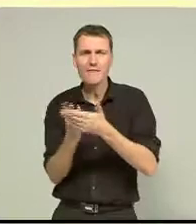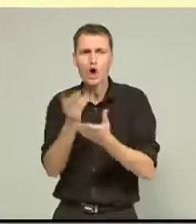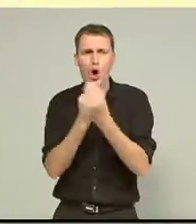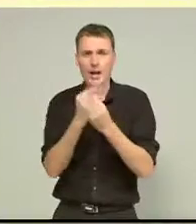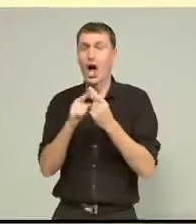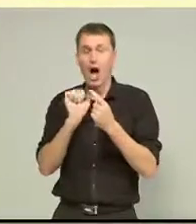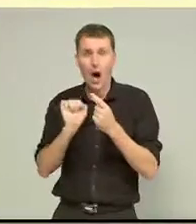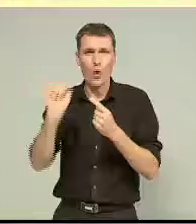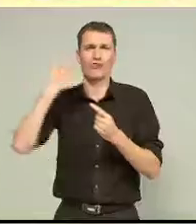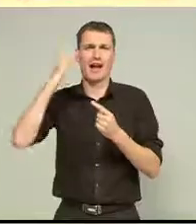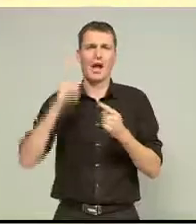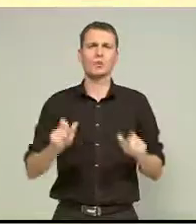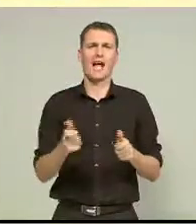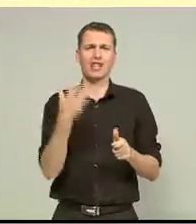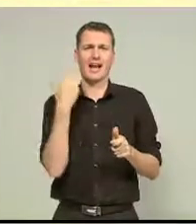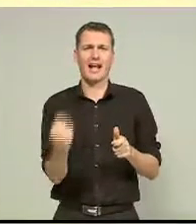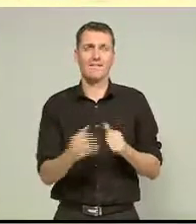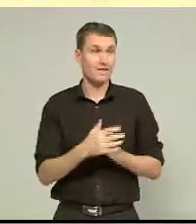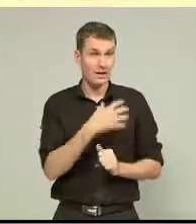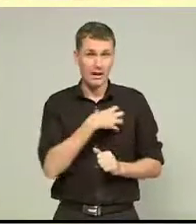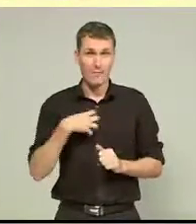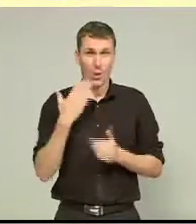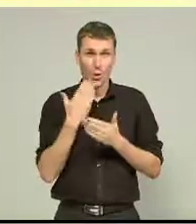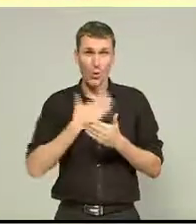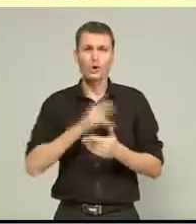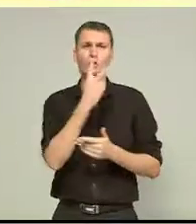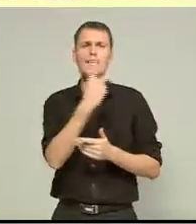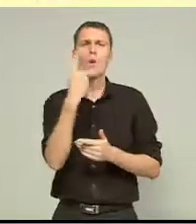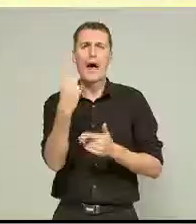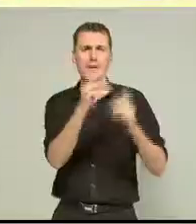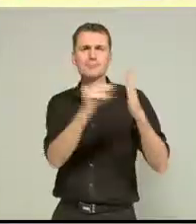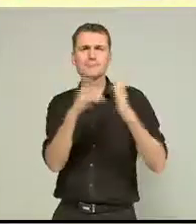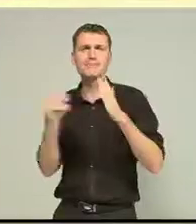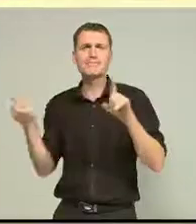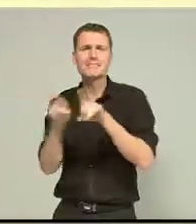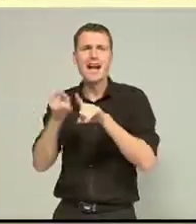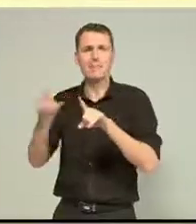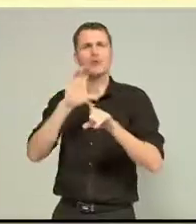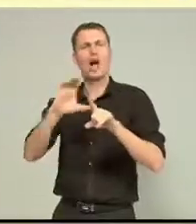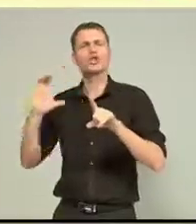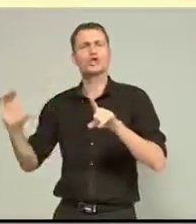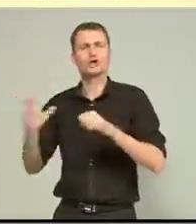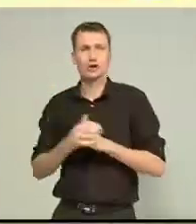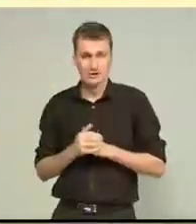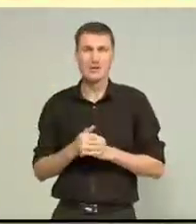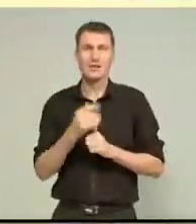The government wants to build 21 of these schools in Christchurch, and in one decade many of the country's 2,500 schools could look